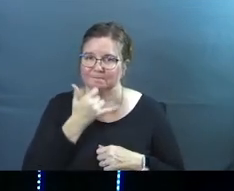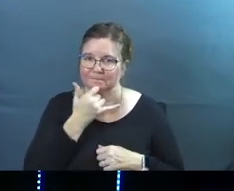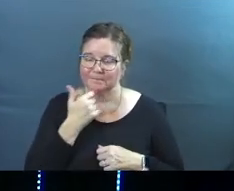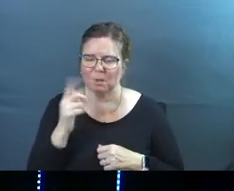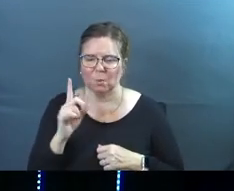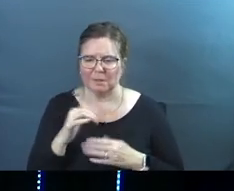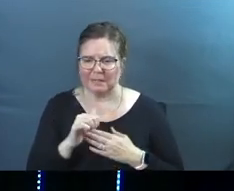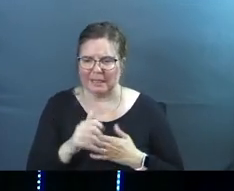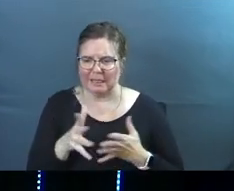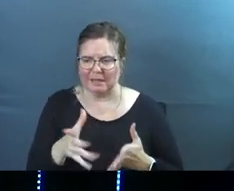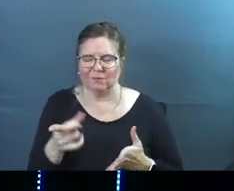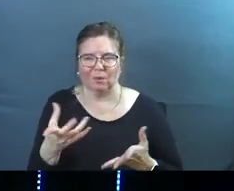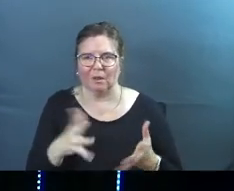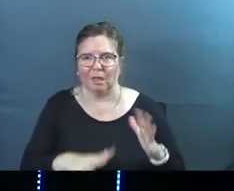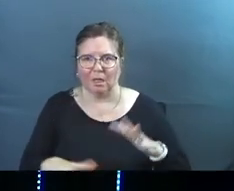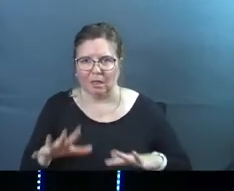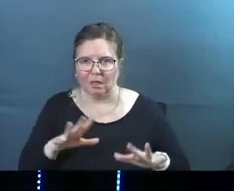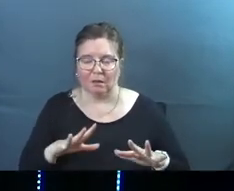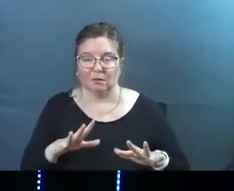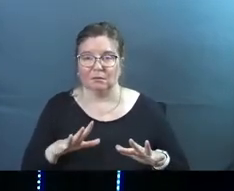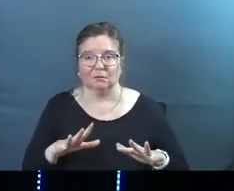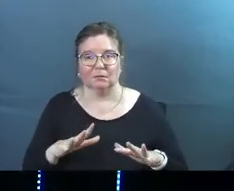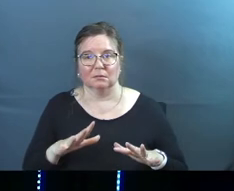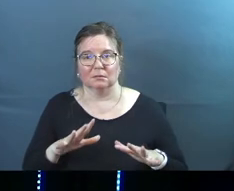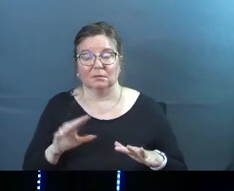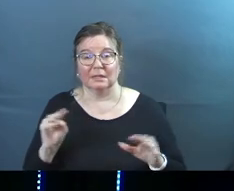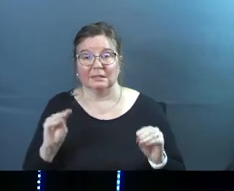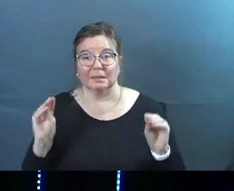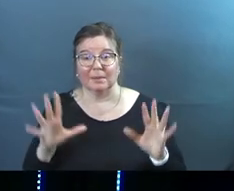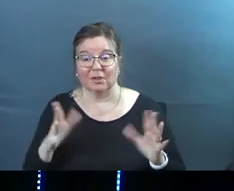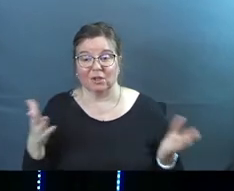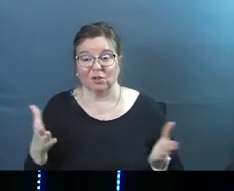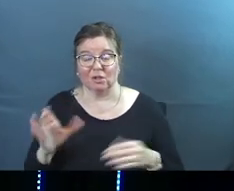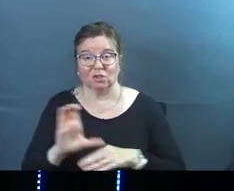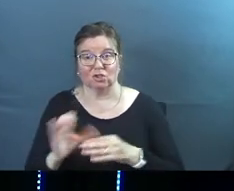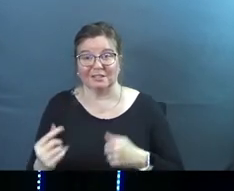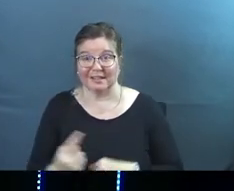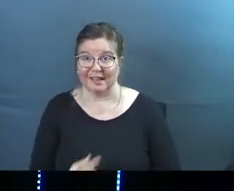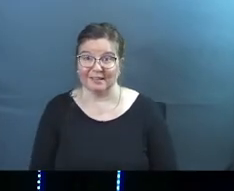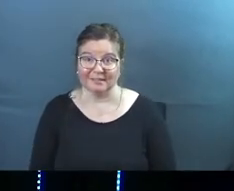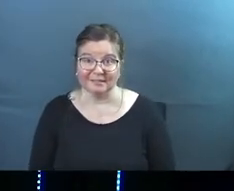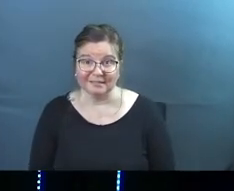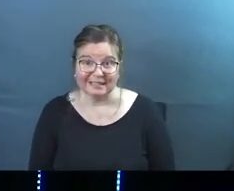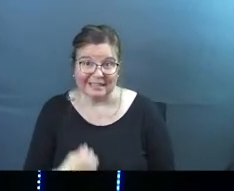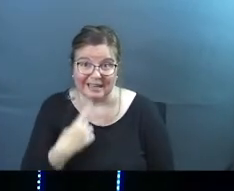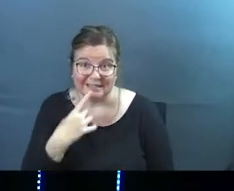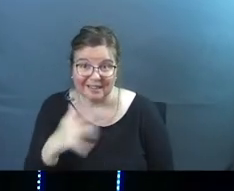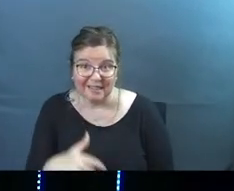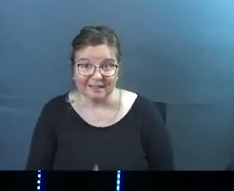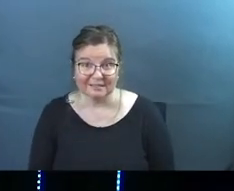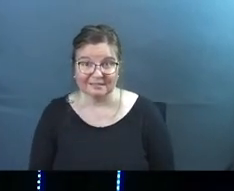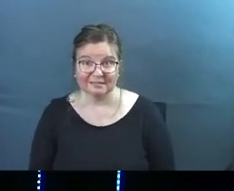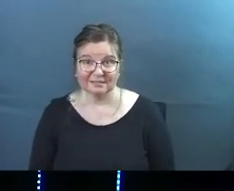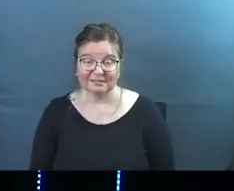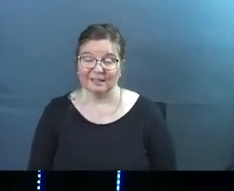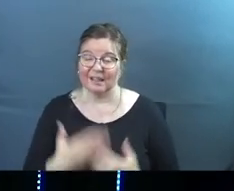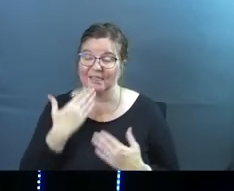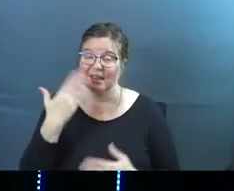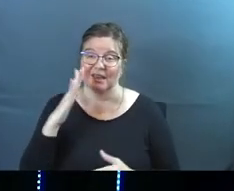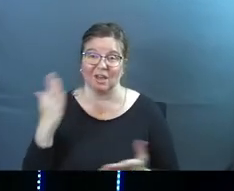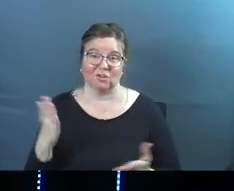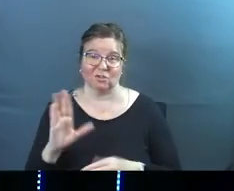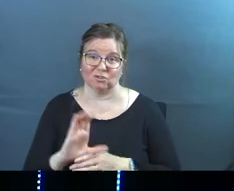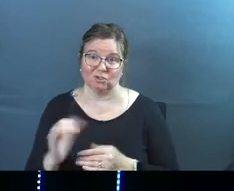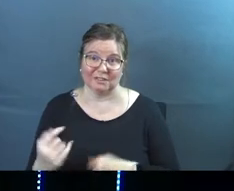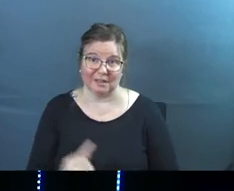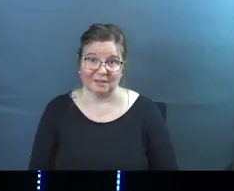and where does that leave you it it's it's a miracle that you're here in church today can I say that thank God you're